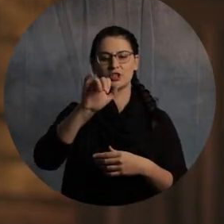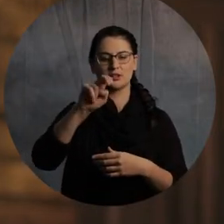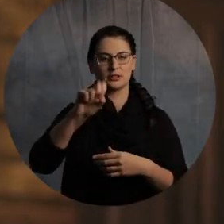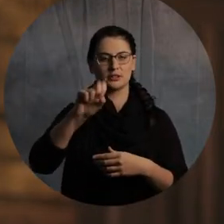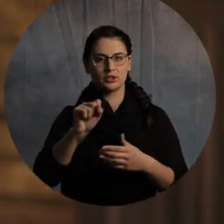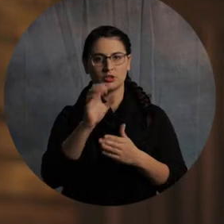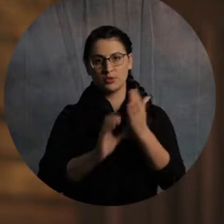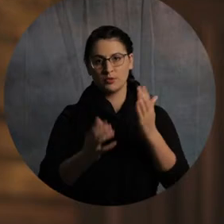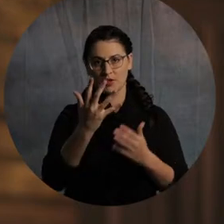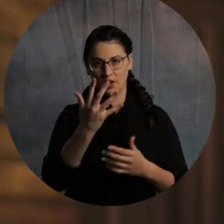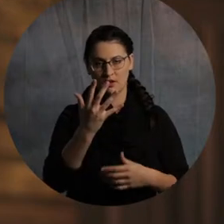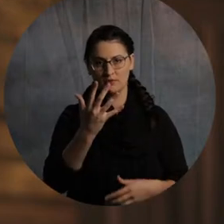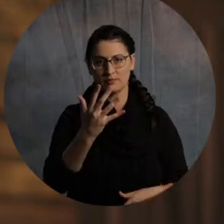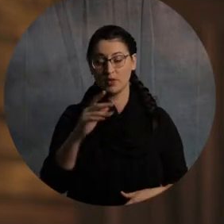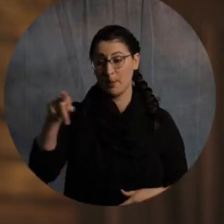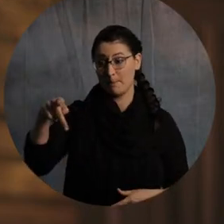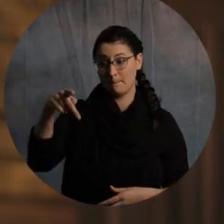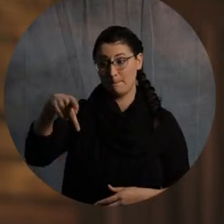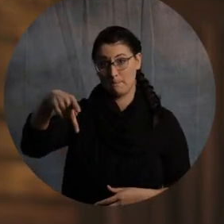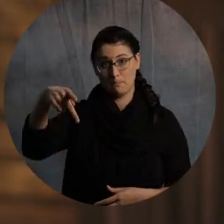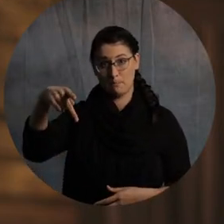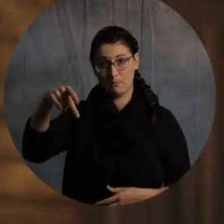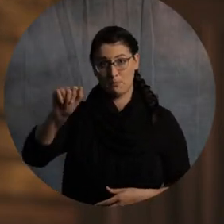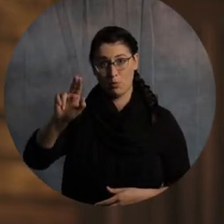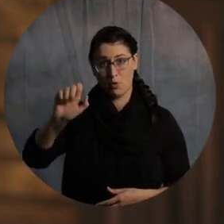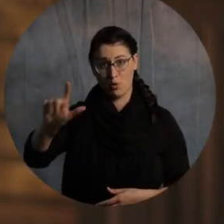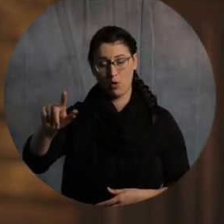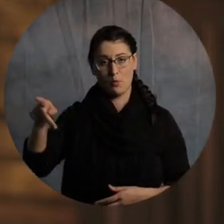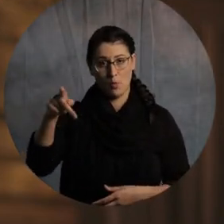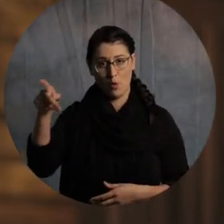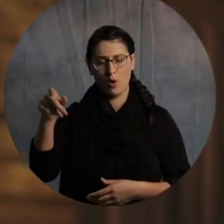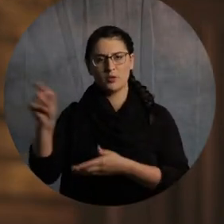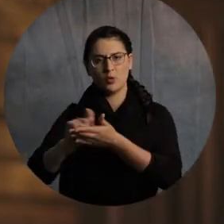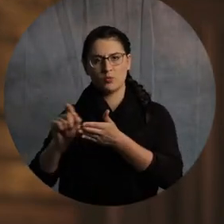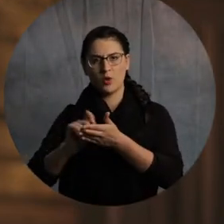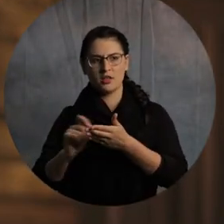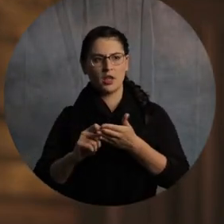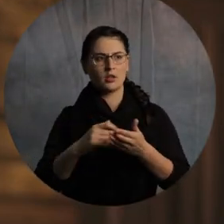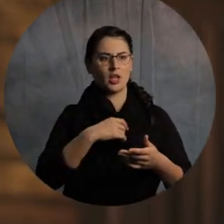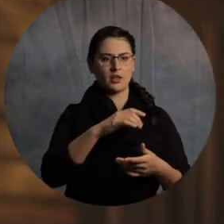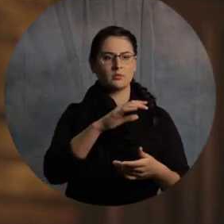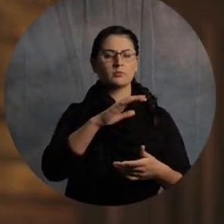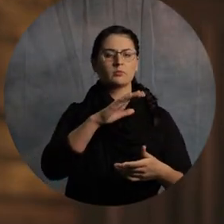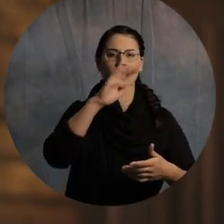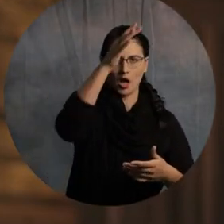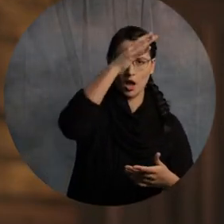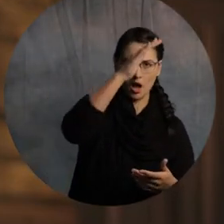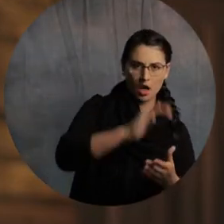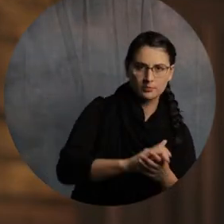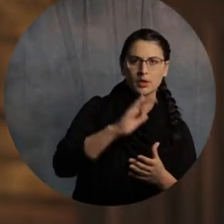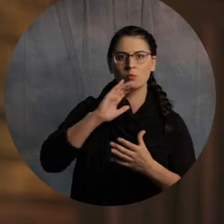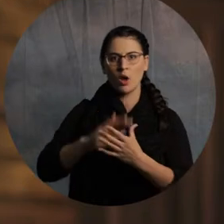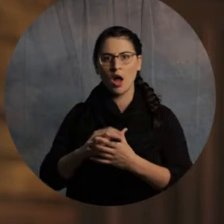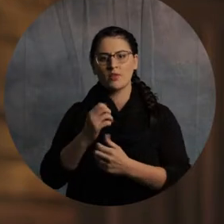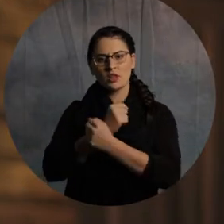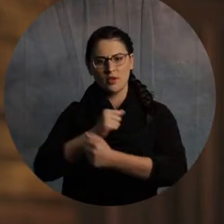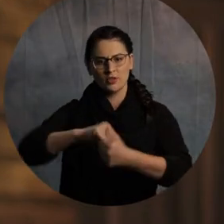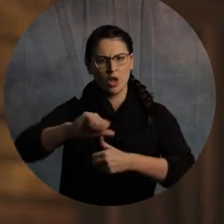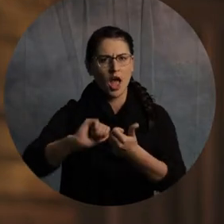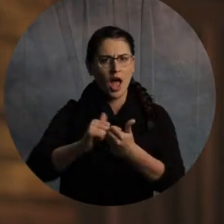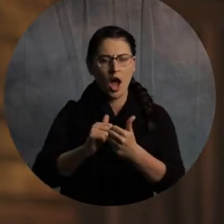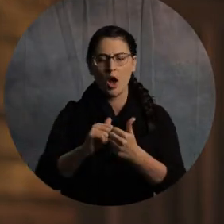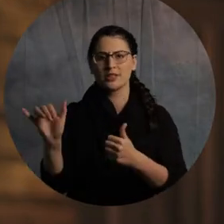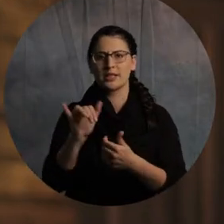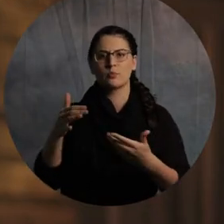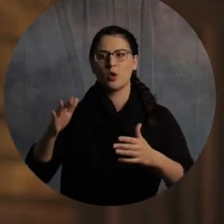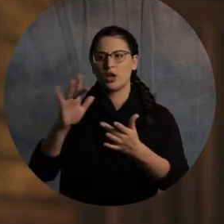marriage and how a husband should love his wife as Christ loves the church and how a wife should respond as a church is to respond to